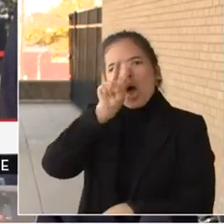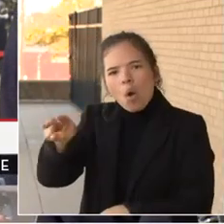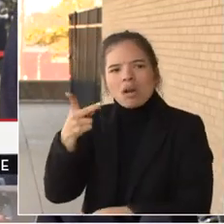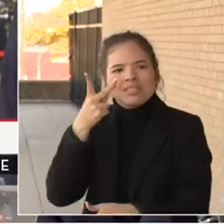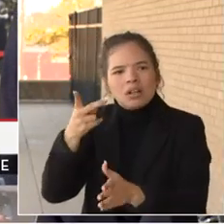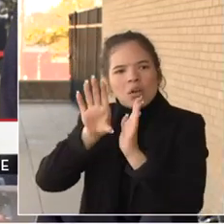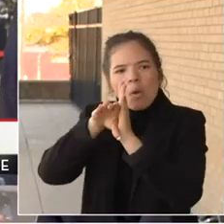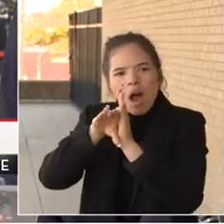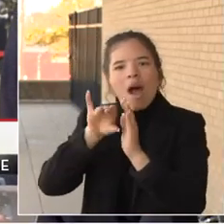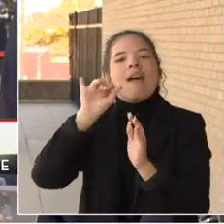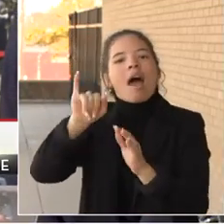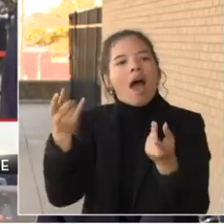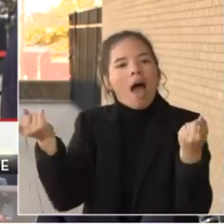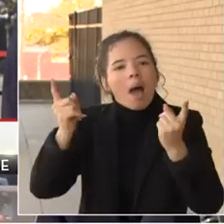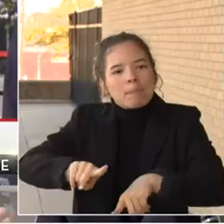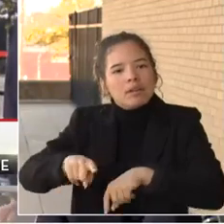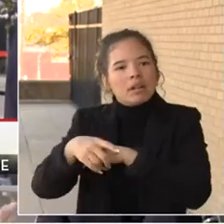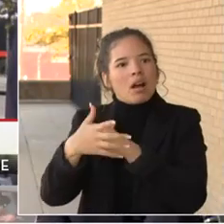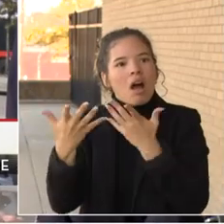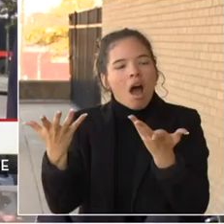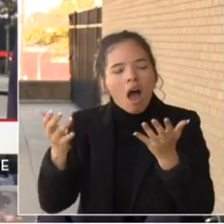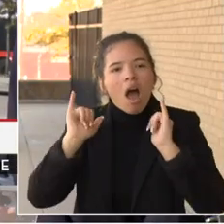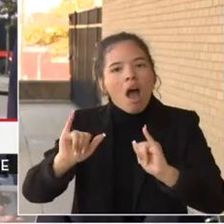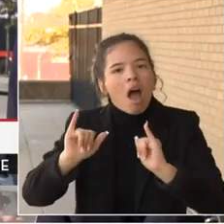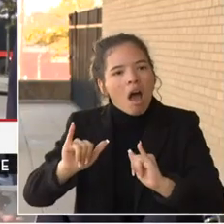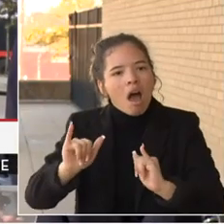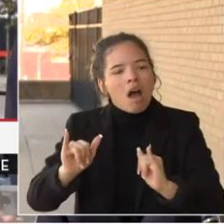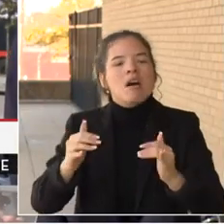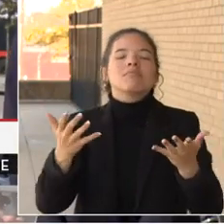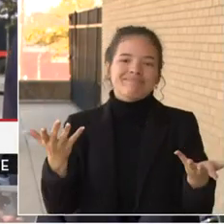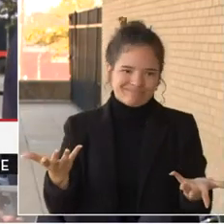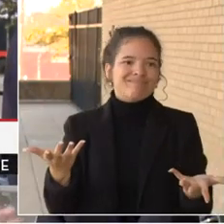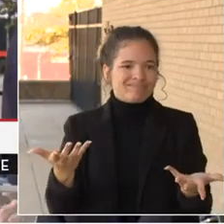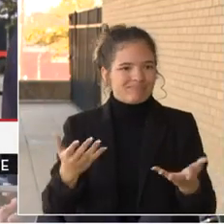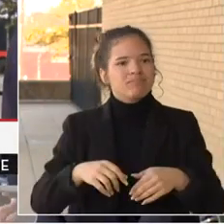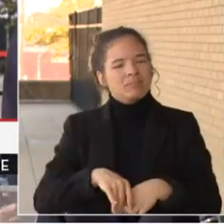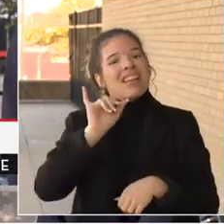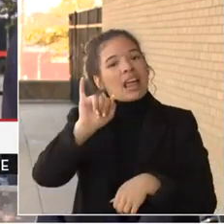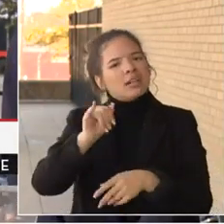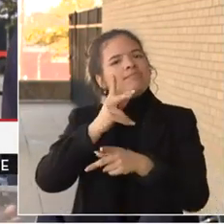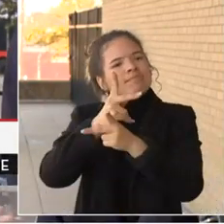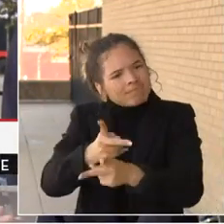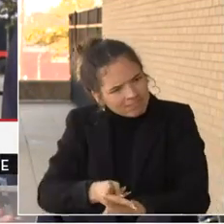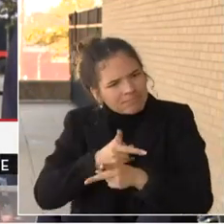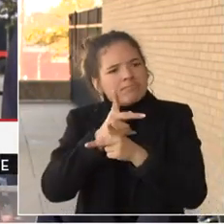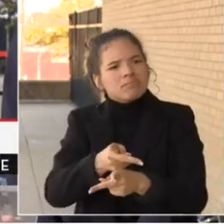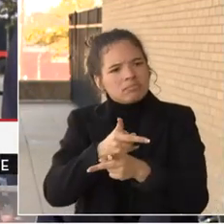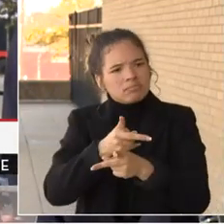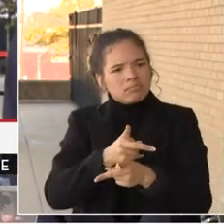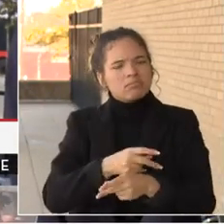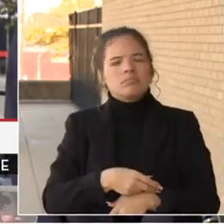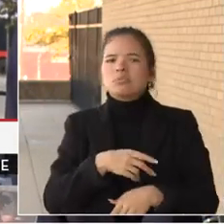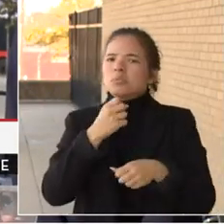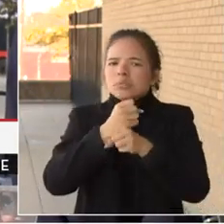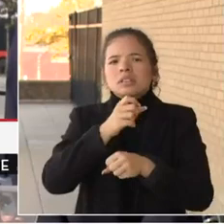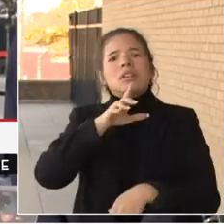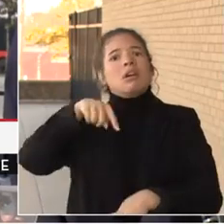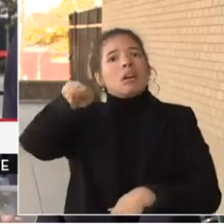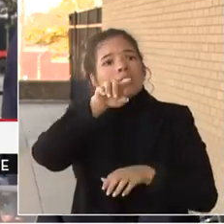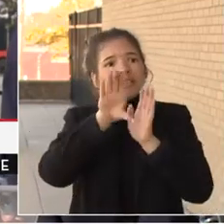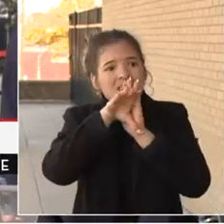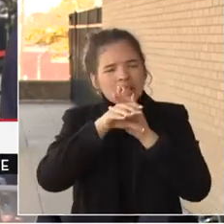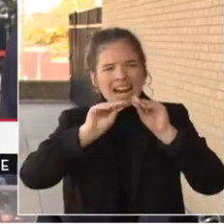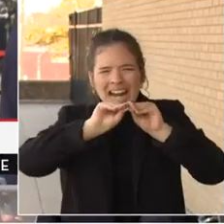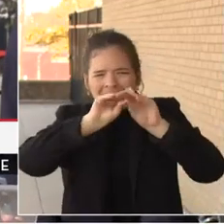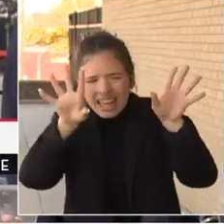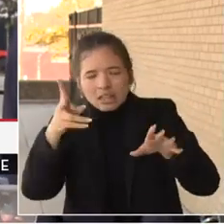storage left on there. Make sure that they have a clear view and also capture the area leading up to your home, which is also very important because